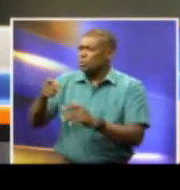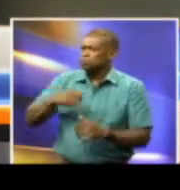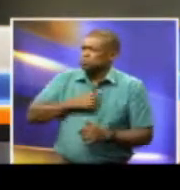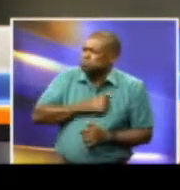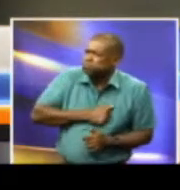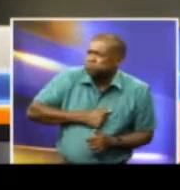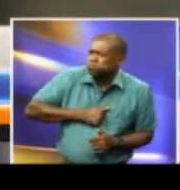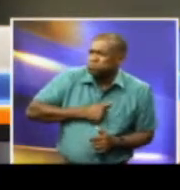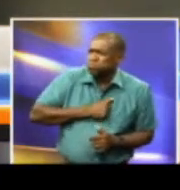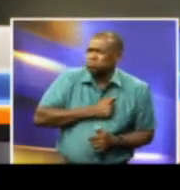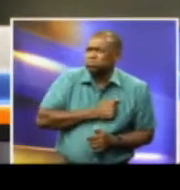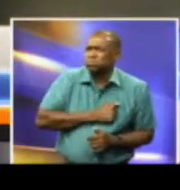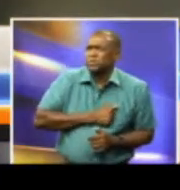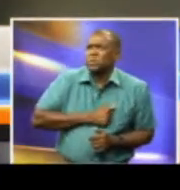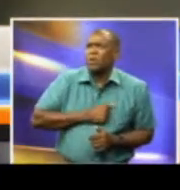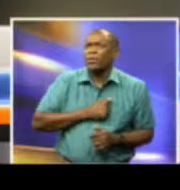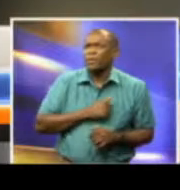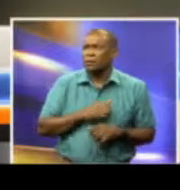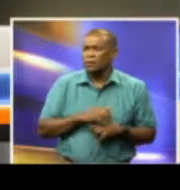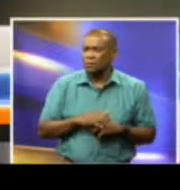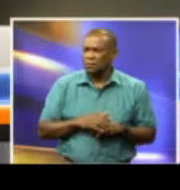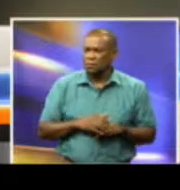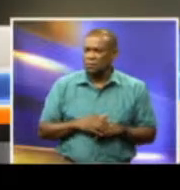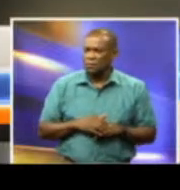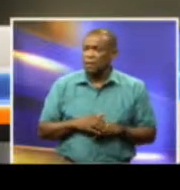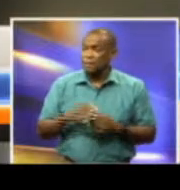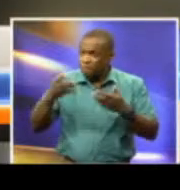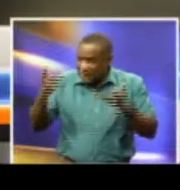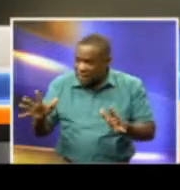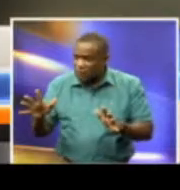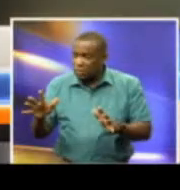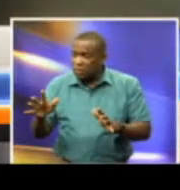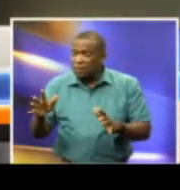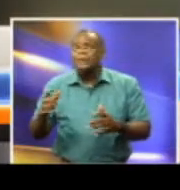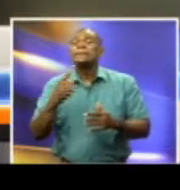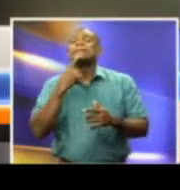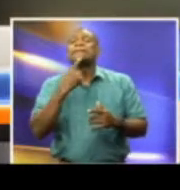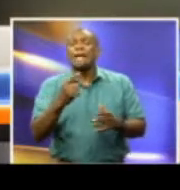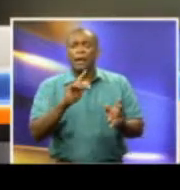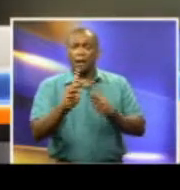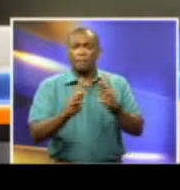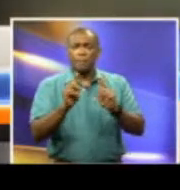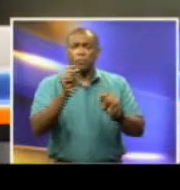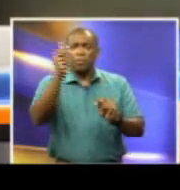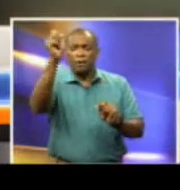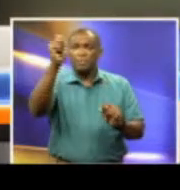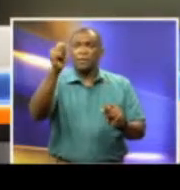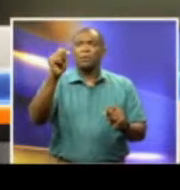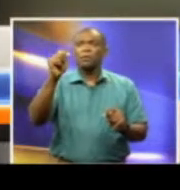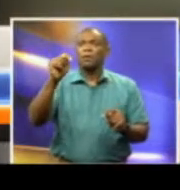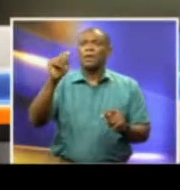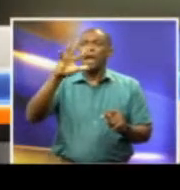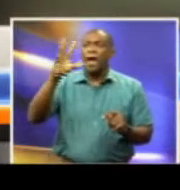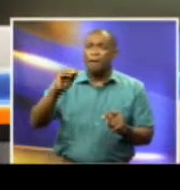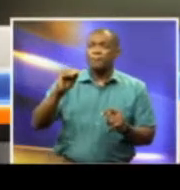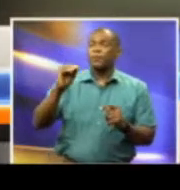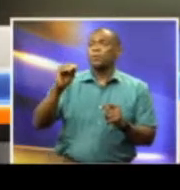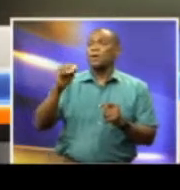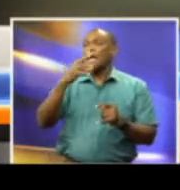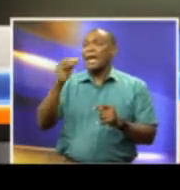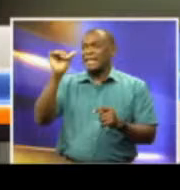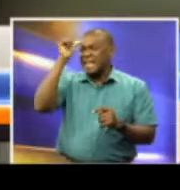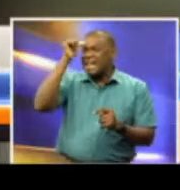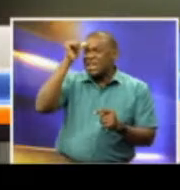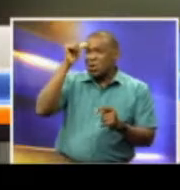at least apologize to the people, apologize to people of African descent and people of Indian